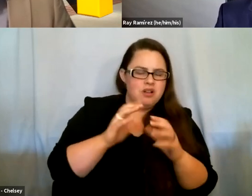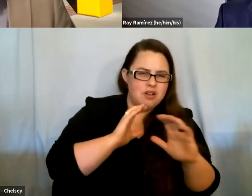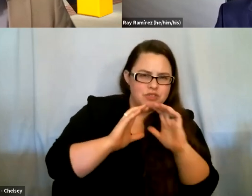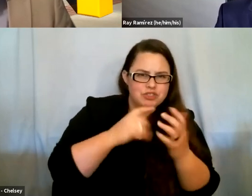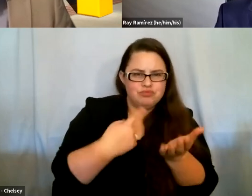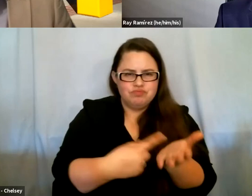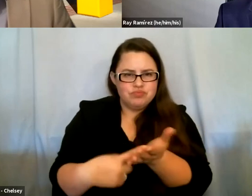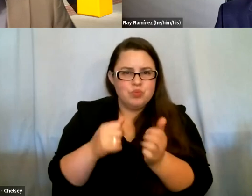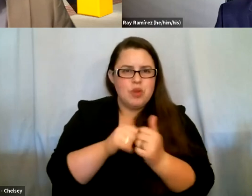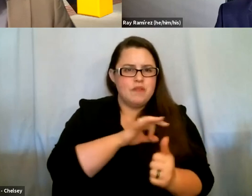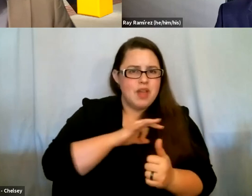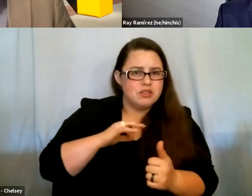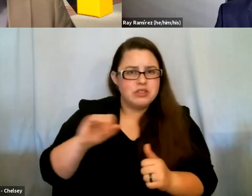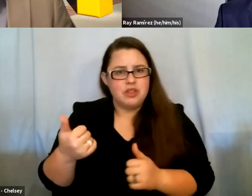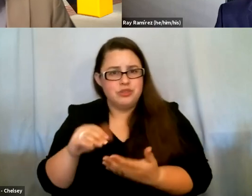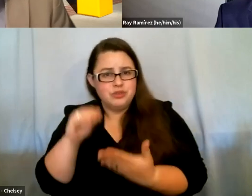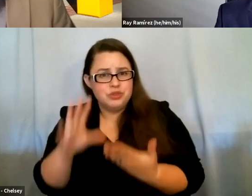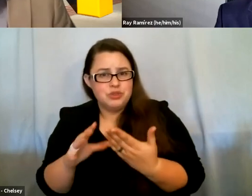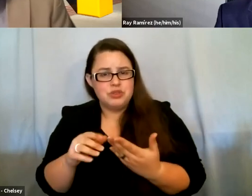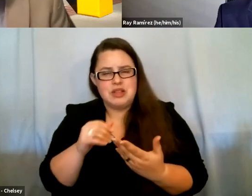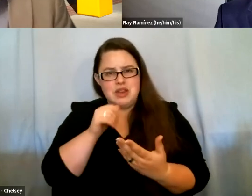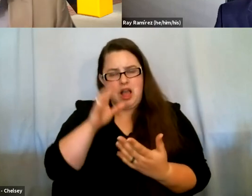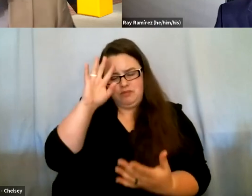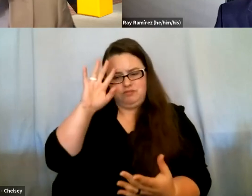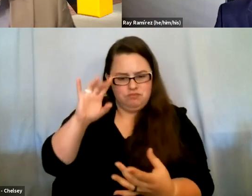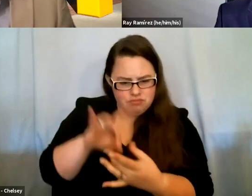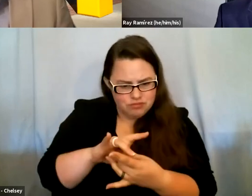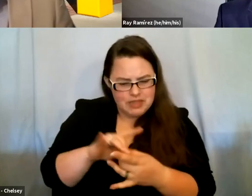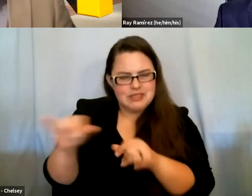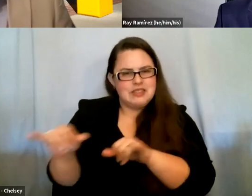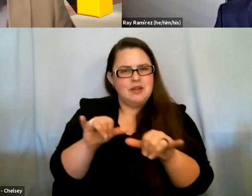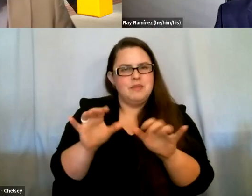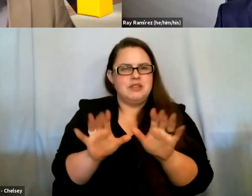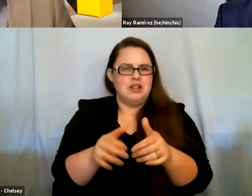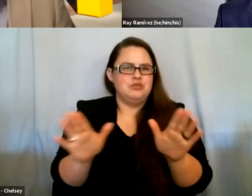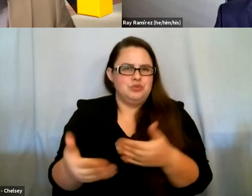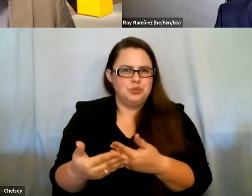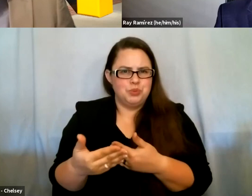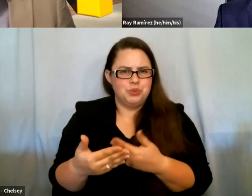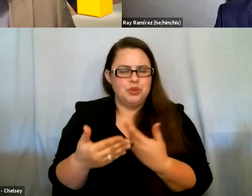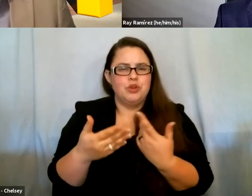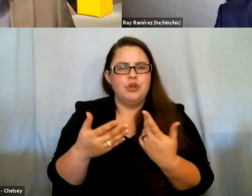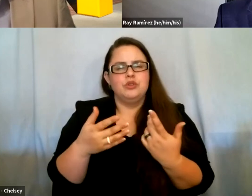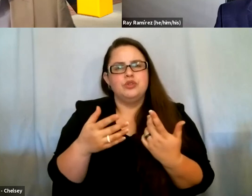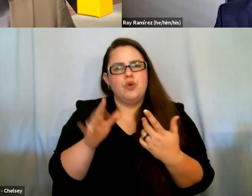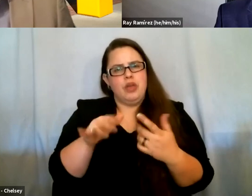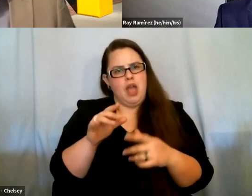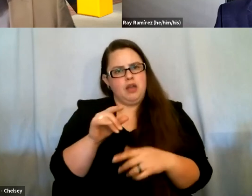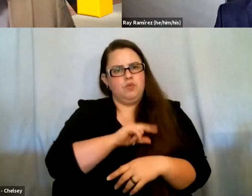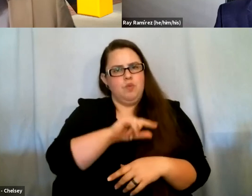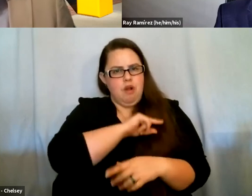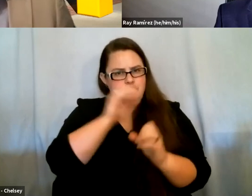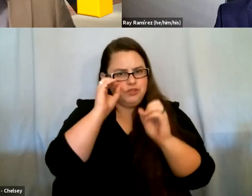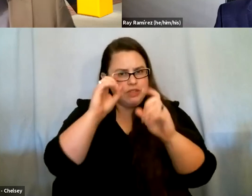is not as engaging as being, you know, in the class, right? So really thinking about the quality of education that folks are getting,